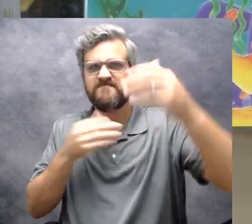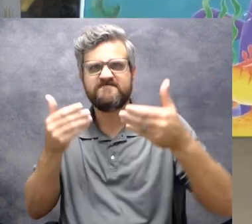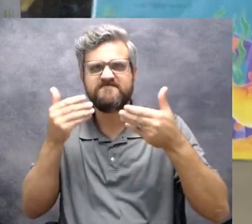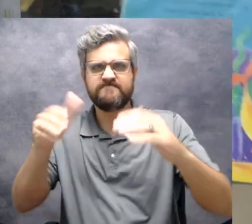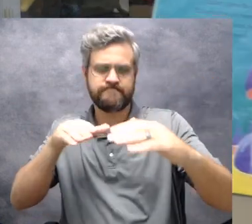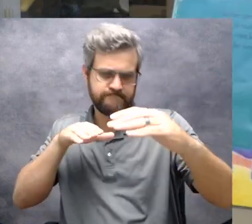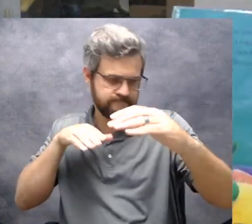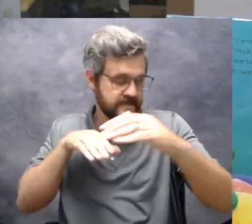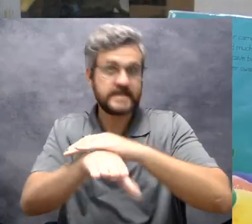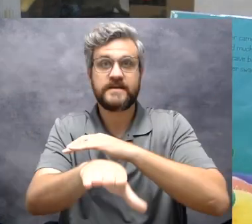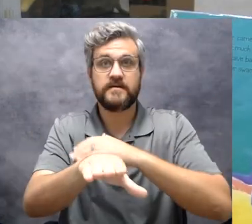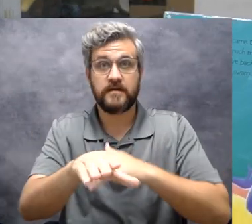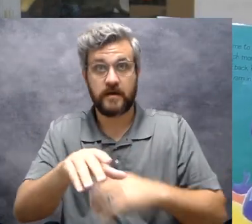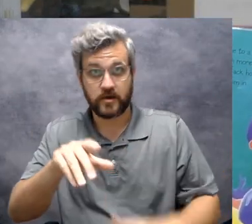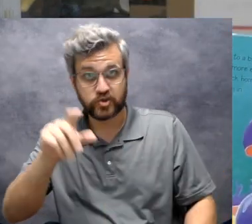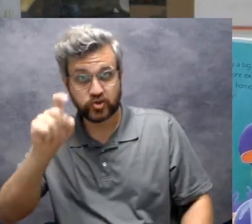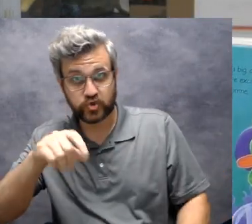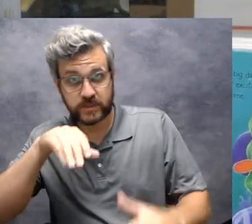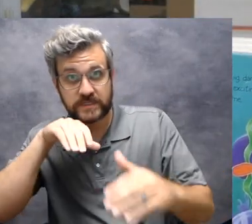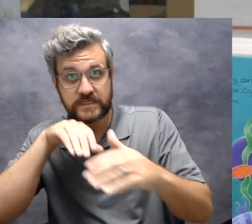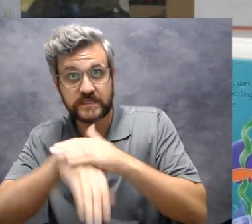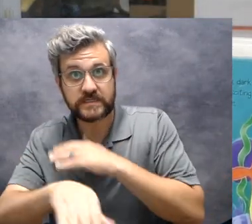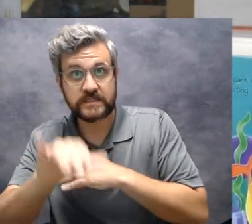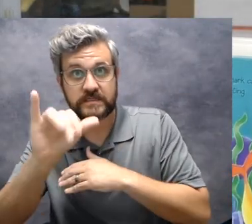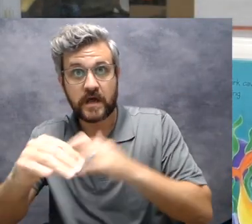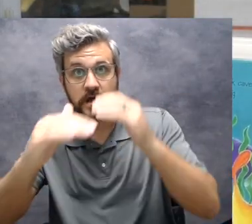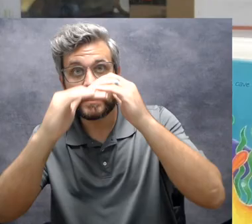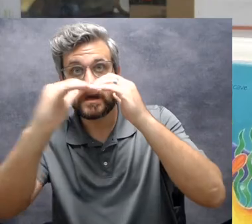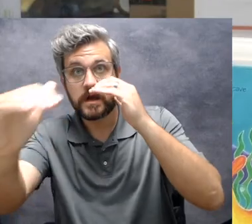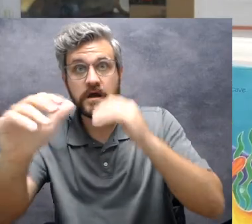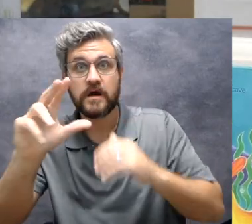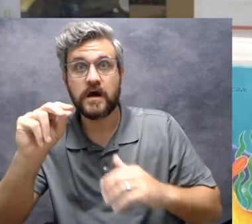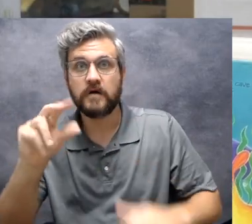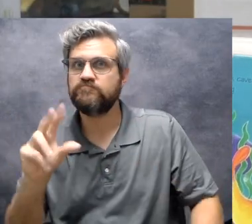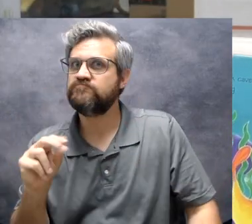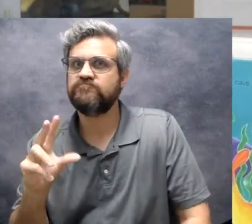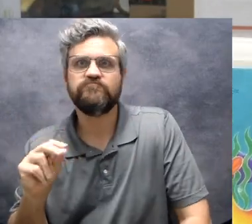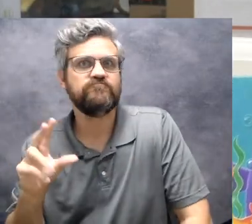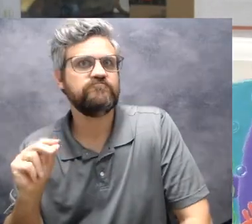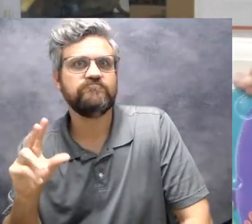in should he have gone in that cave no